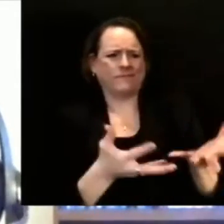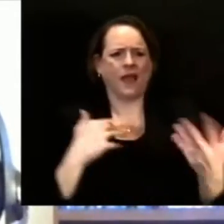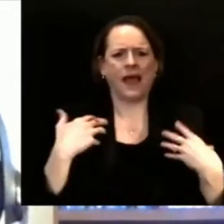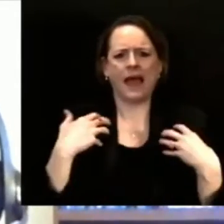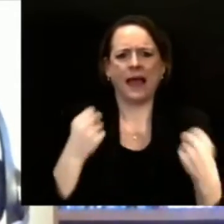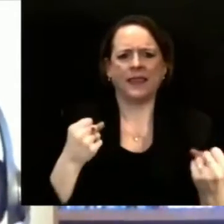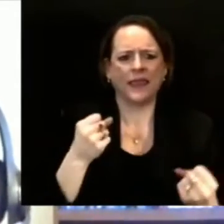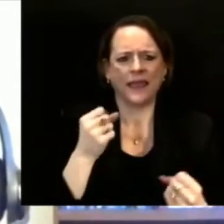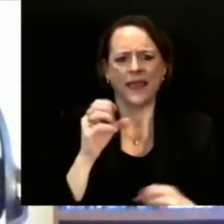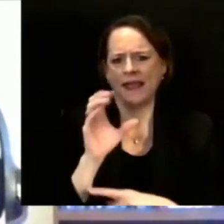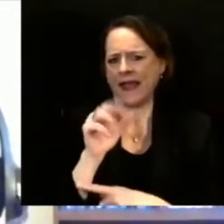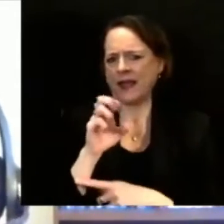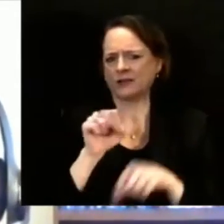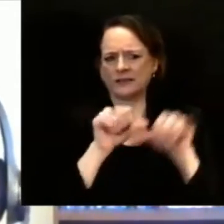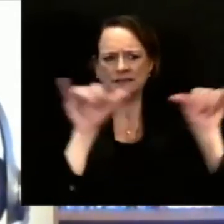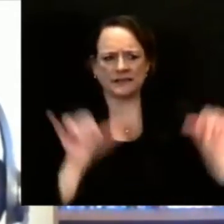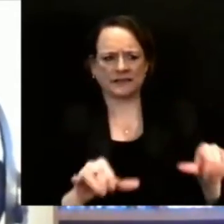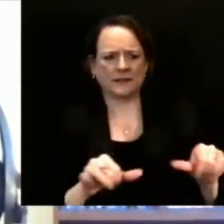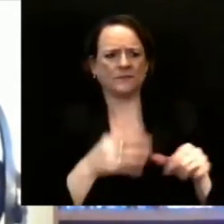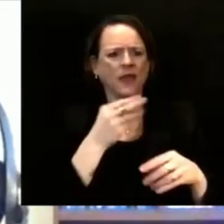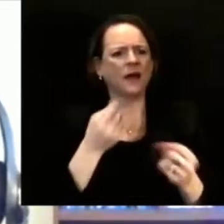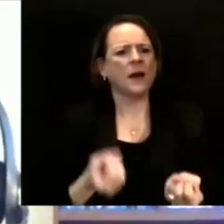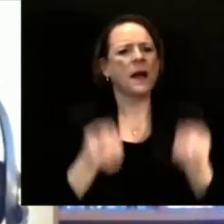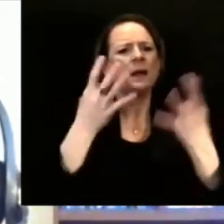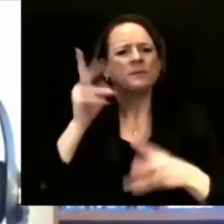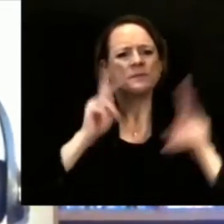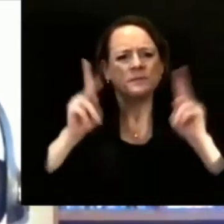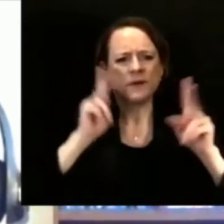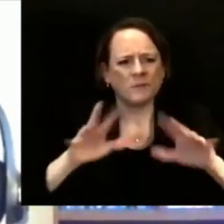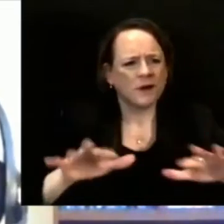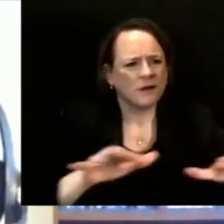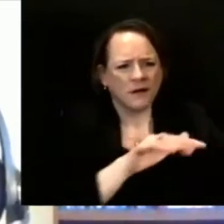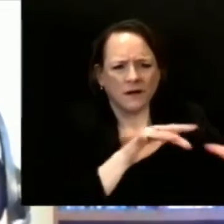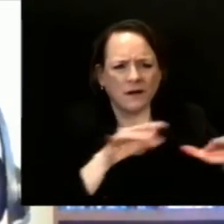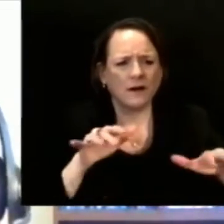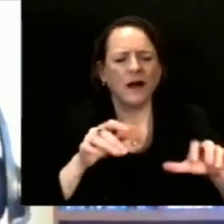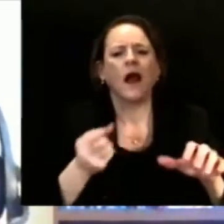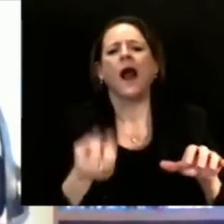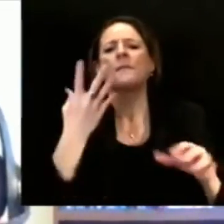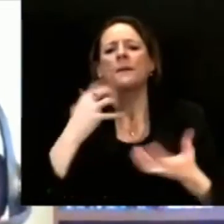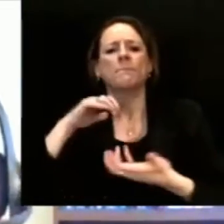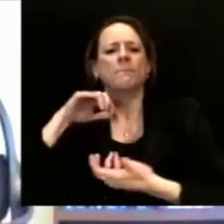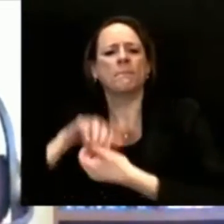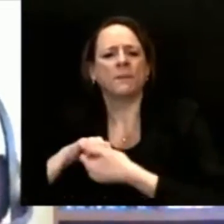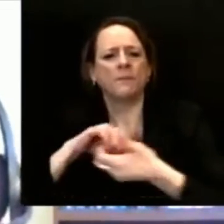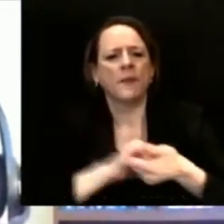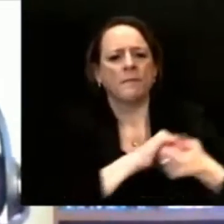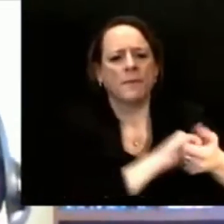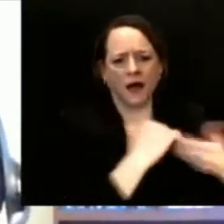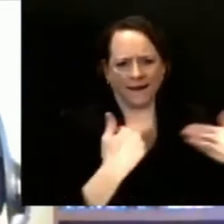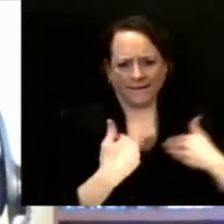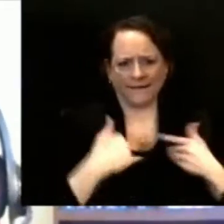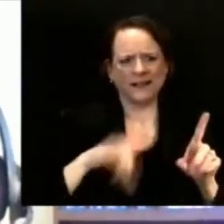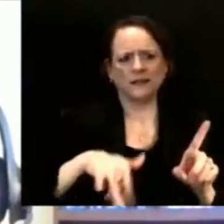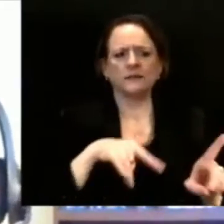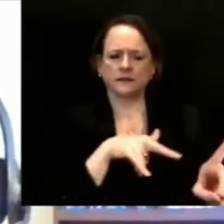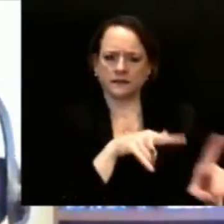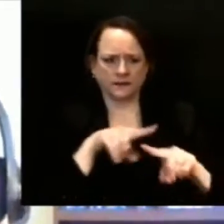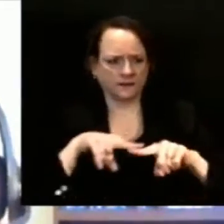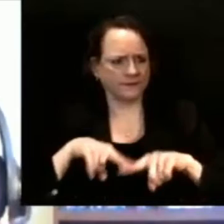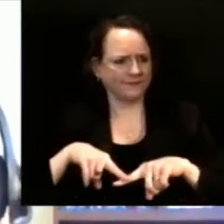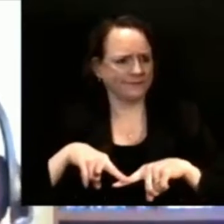continued to focus on that in these early stages. And because we knew vaccine supply was going to be limited,